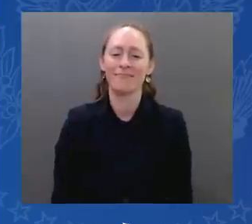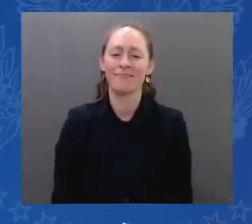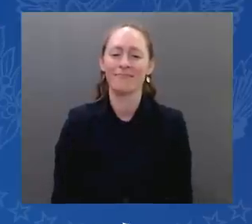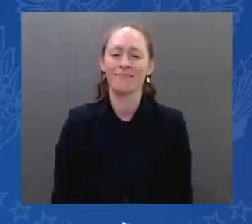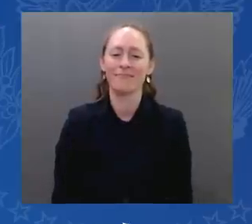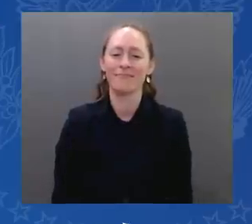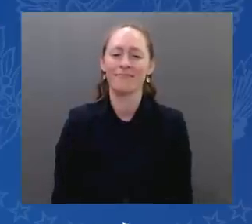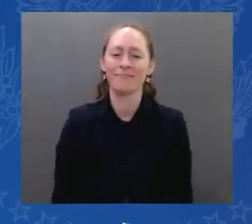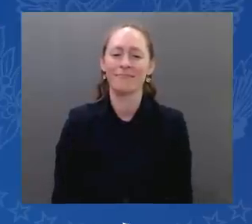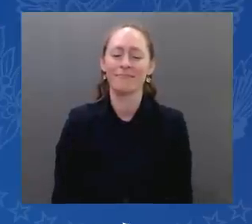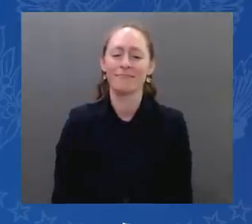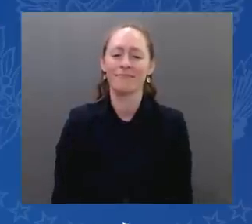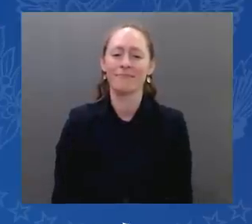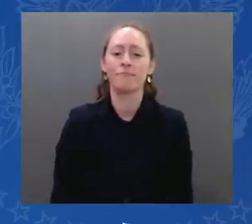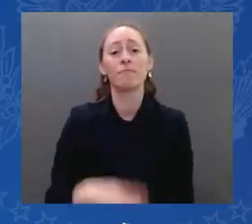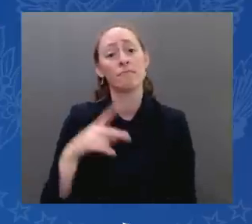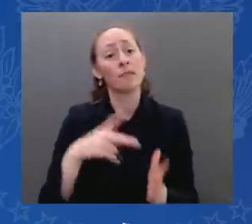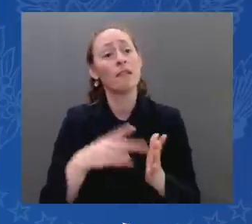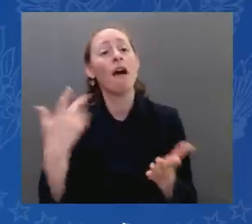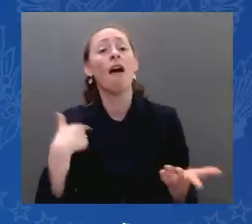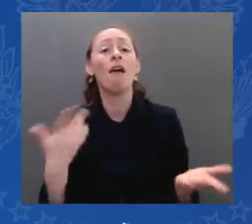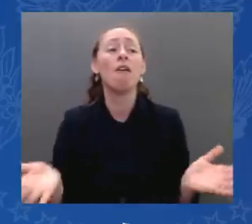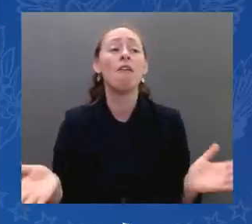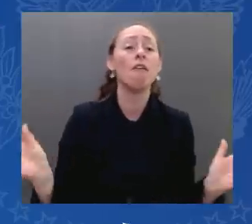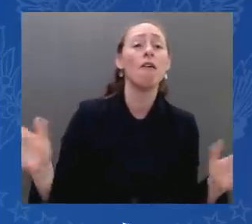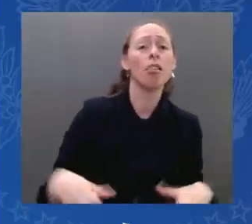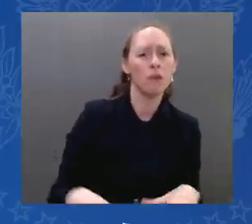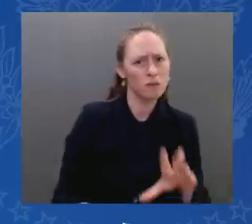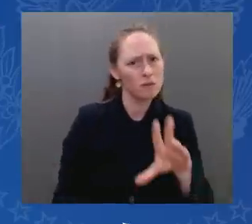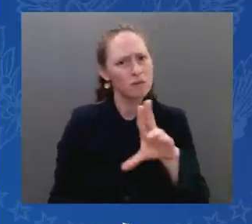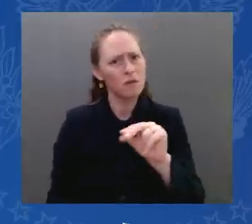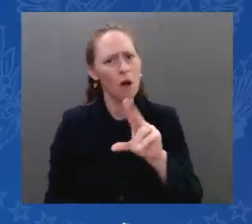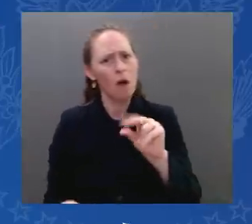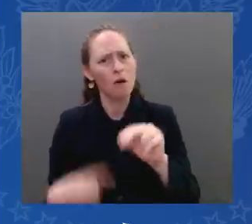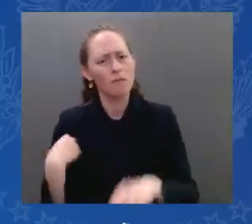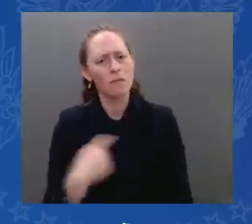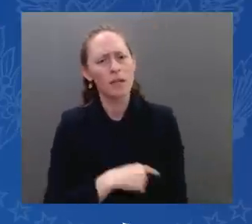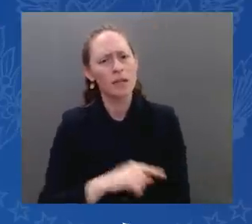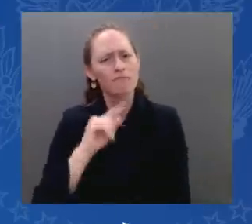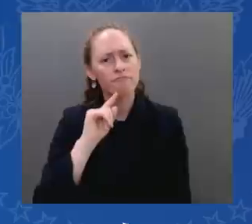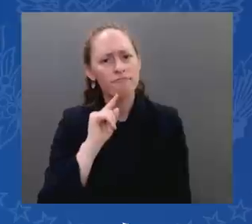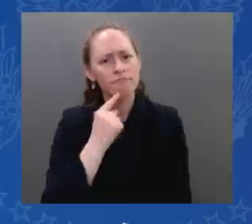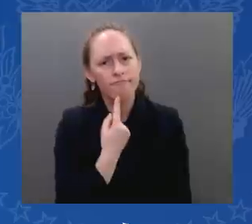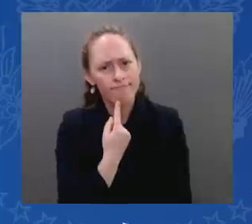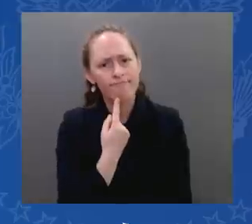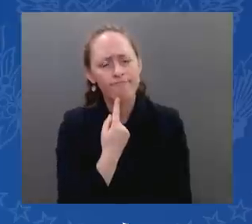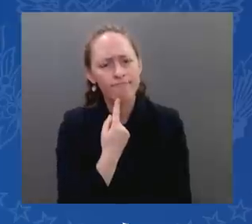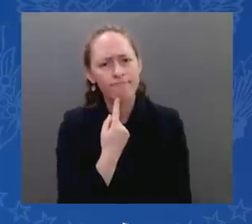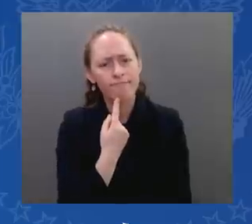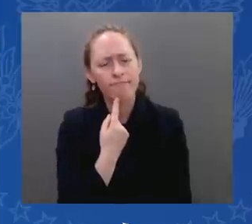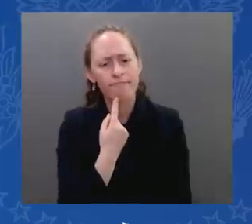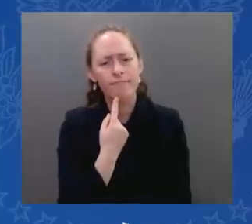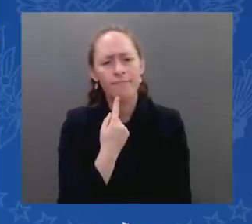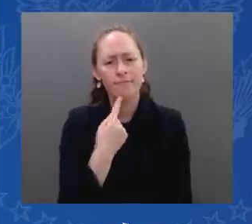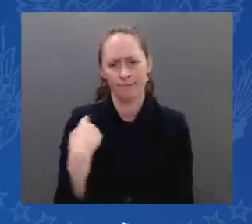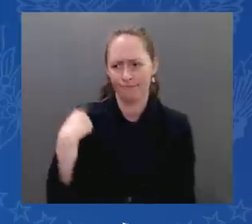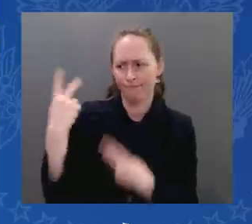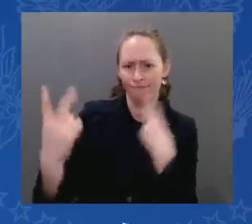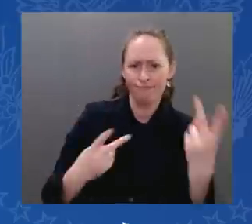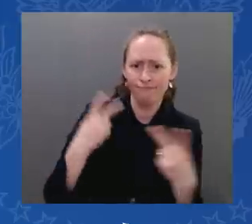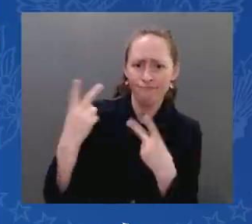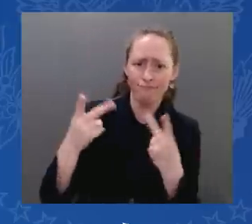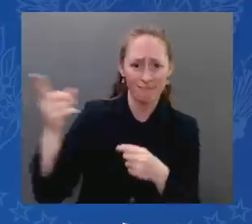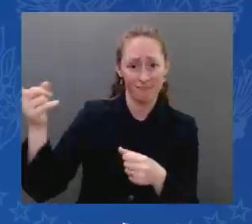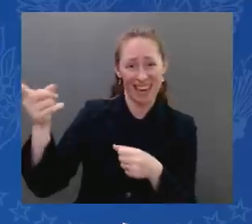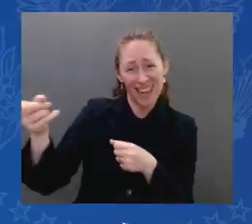in public service, you were one of the chief architects of this relationship. For that, you have